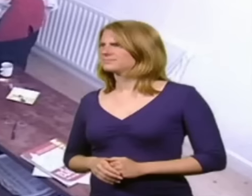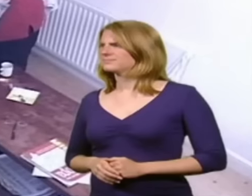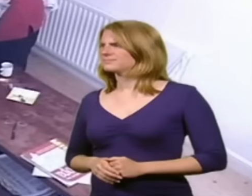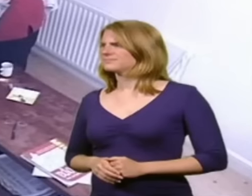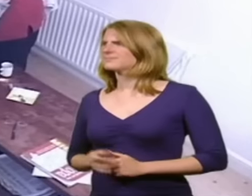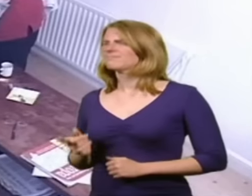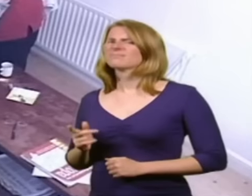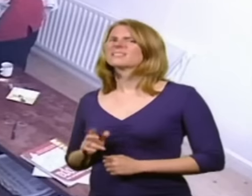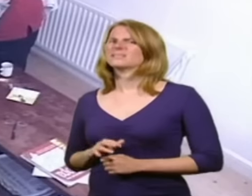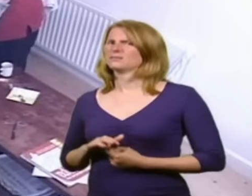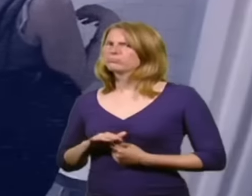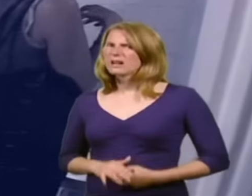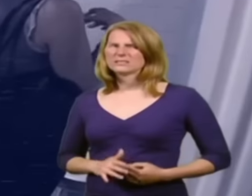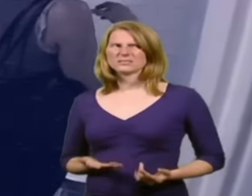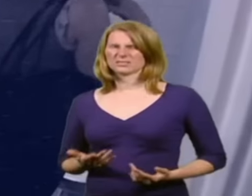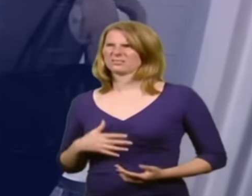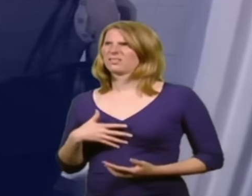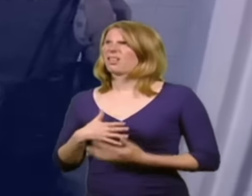It's depressing and it feels unloved.